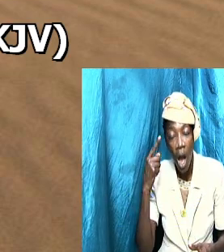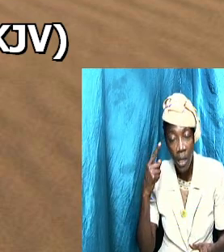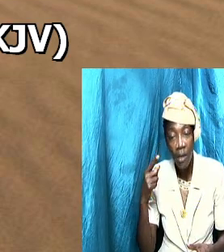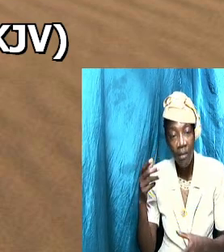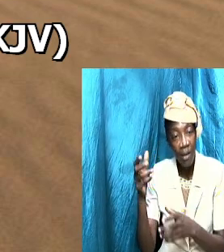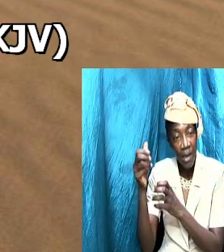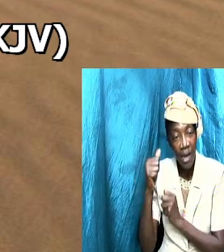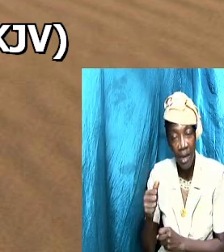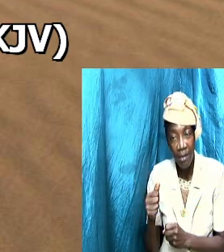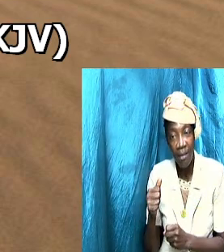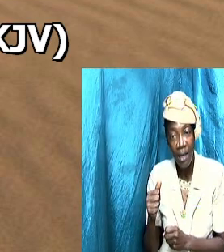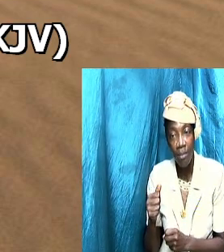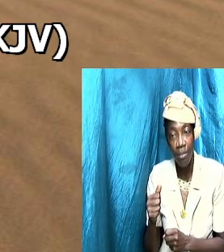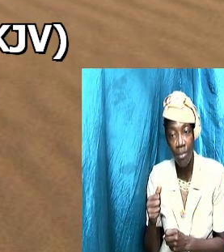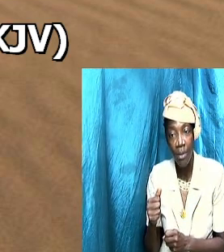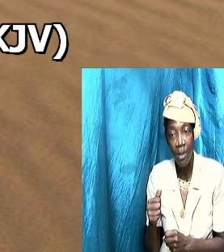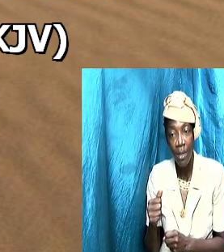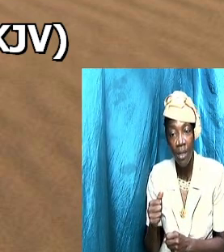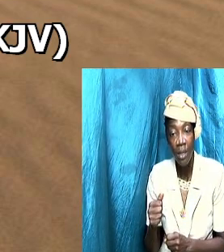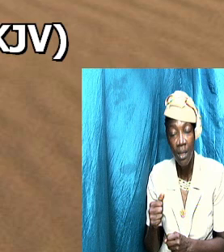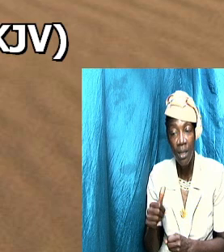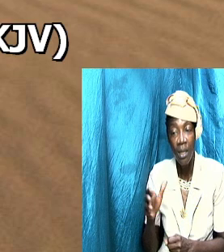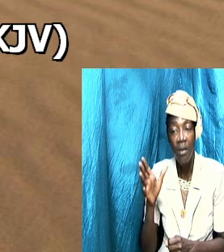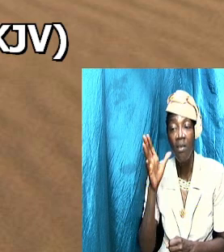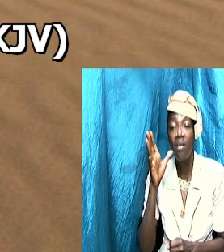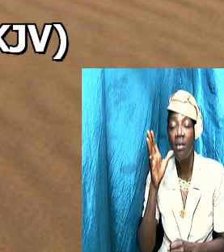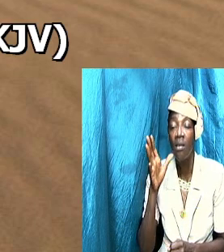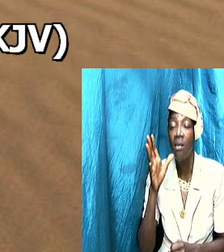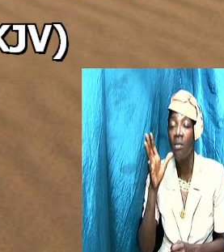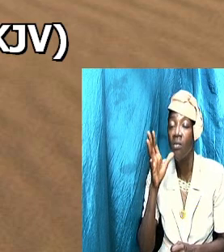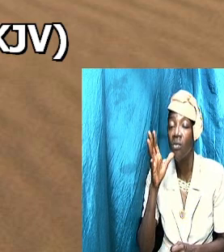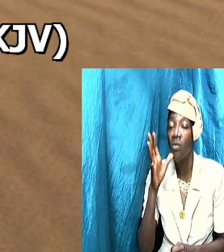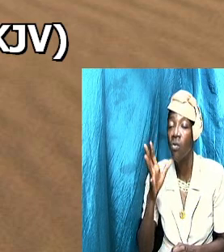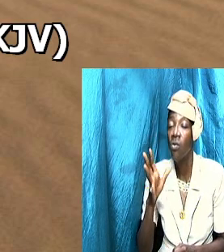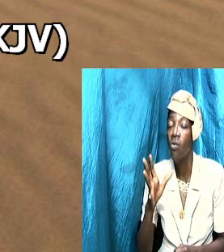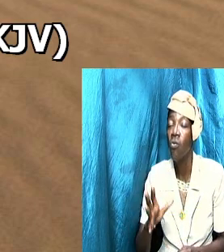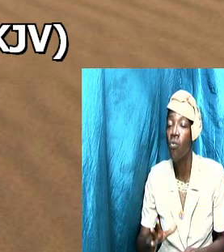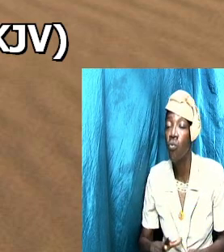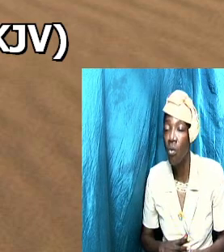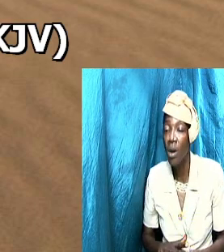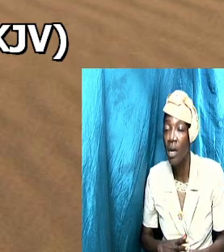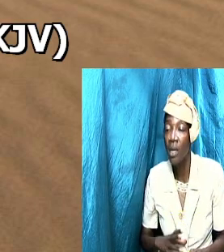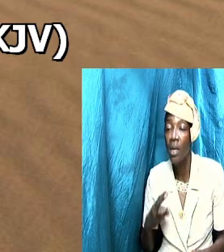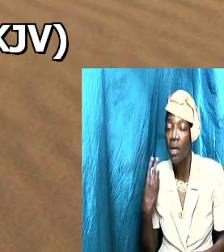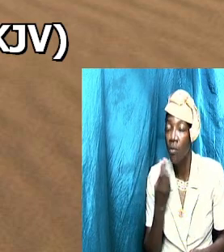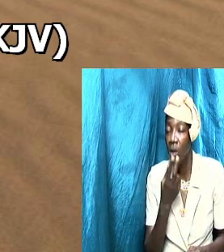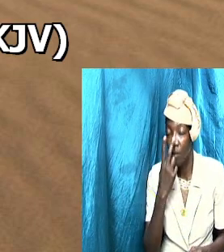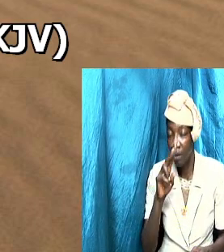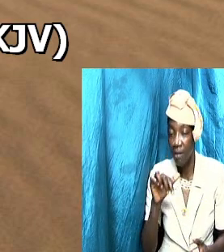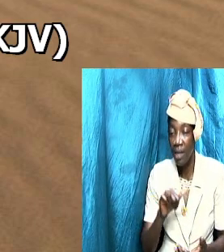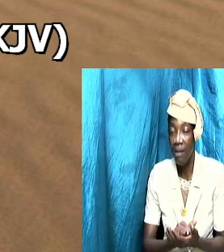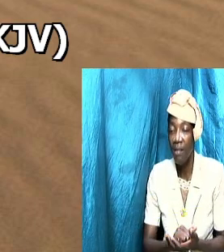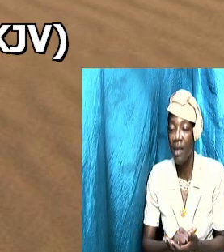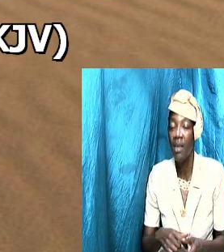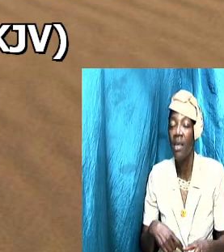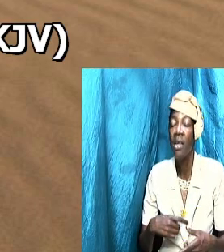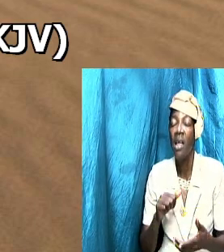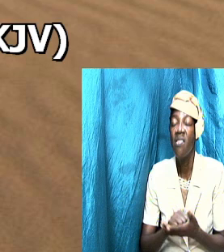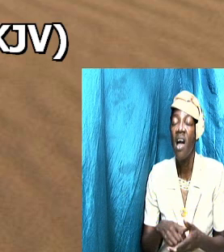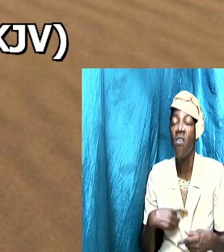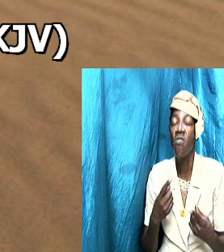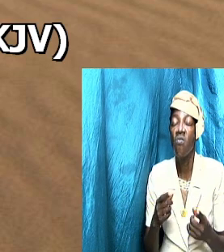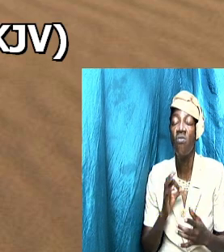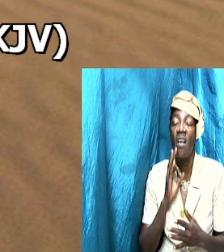her femininity and we will see that that goes a far